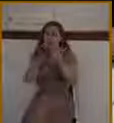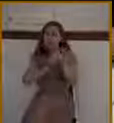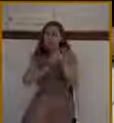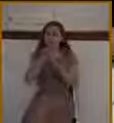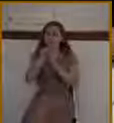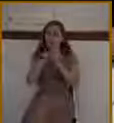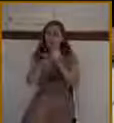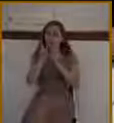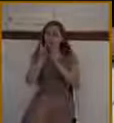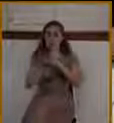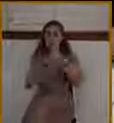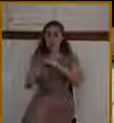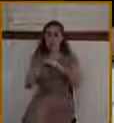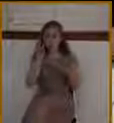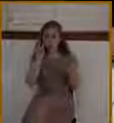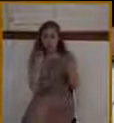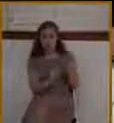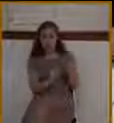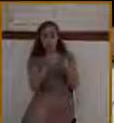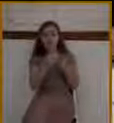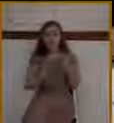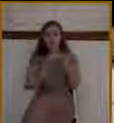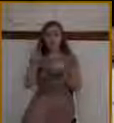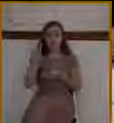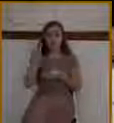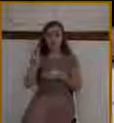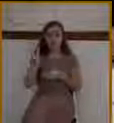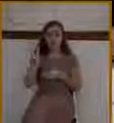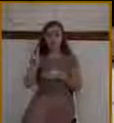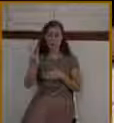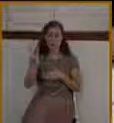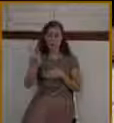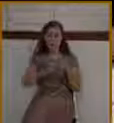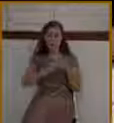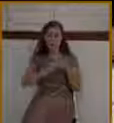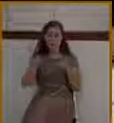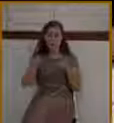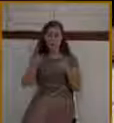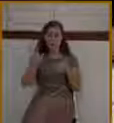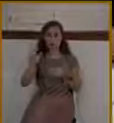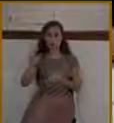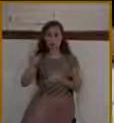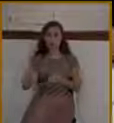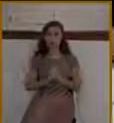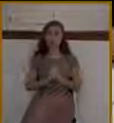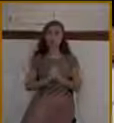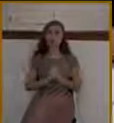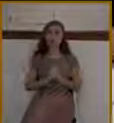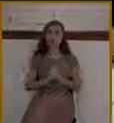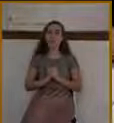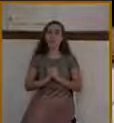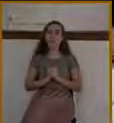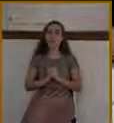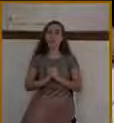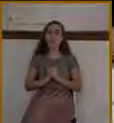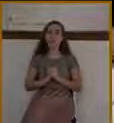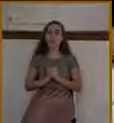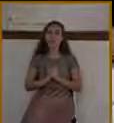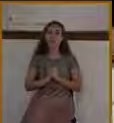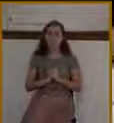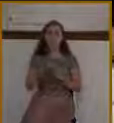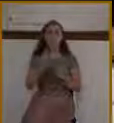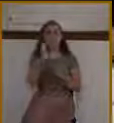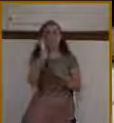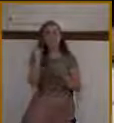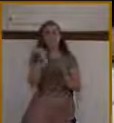prophecy. Look in chapter 2. Look down at verse number 3. Now, let me tell you what's going on here. The